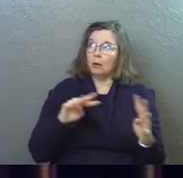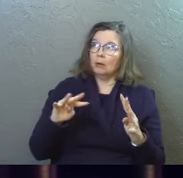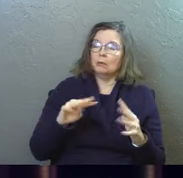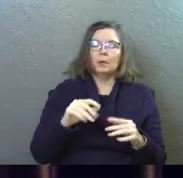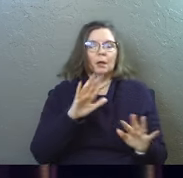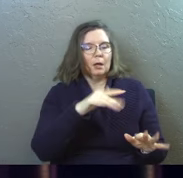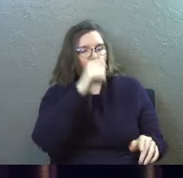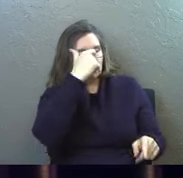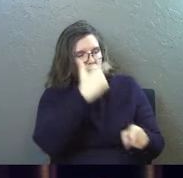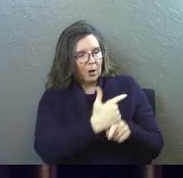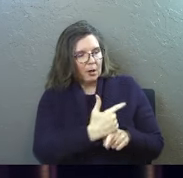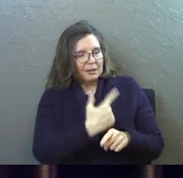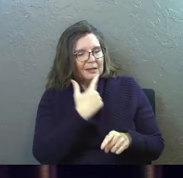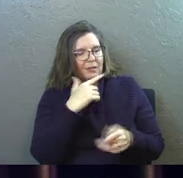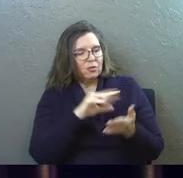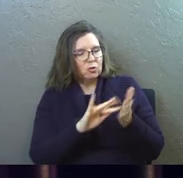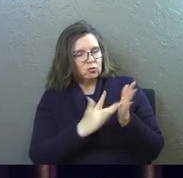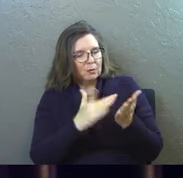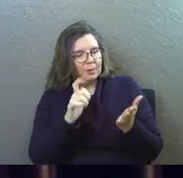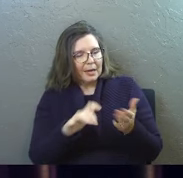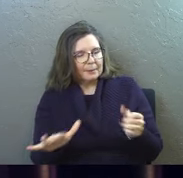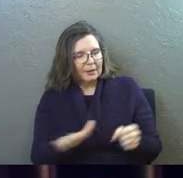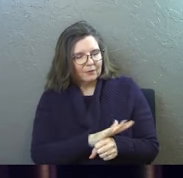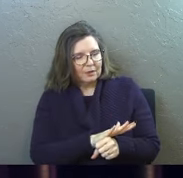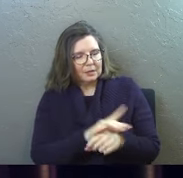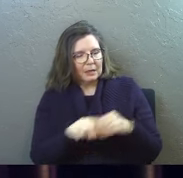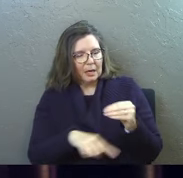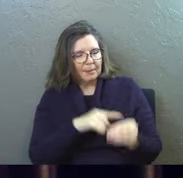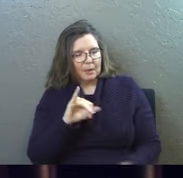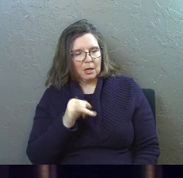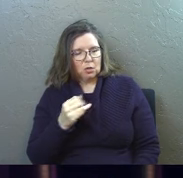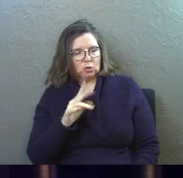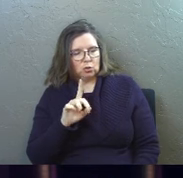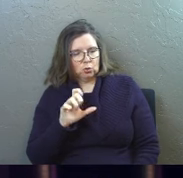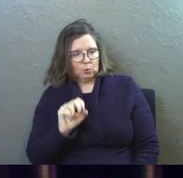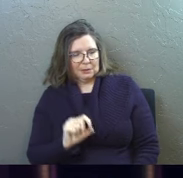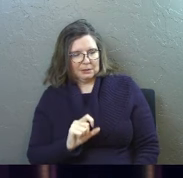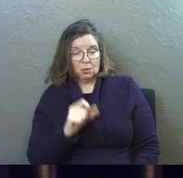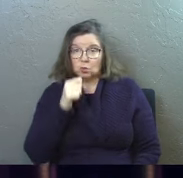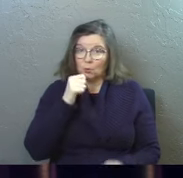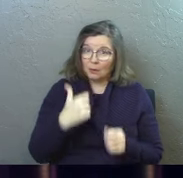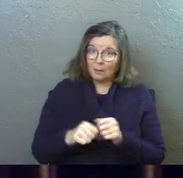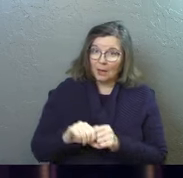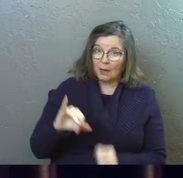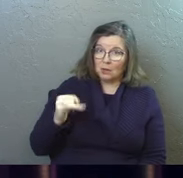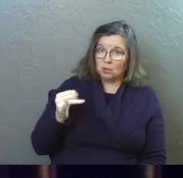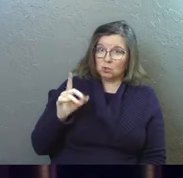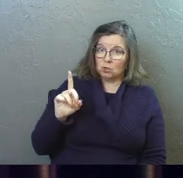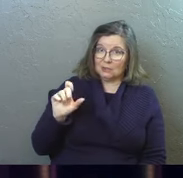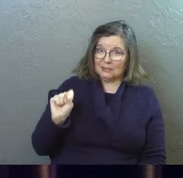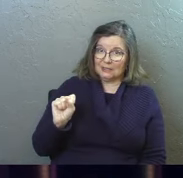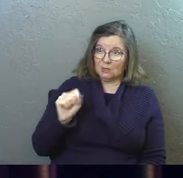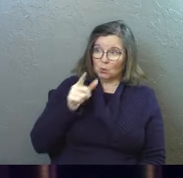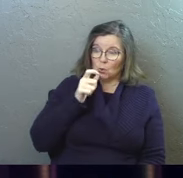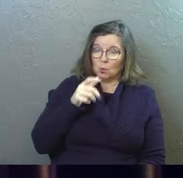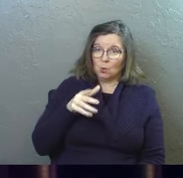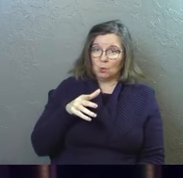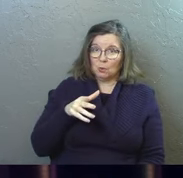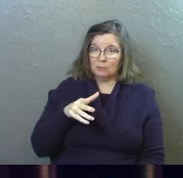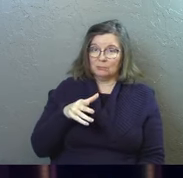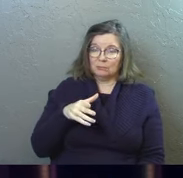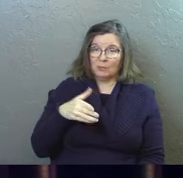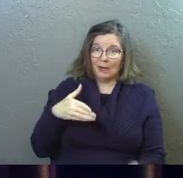Brothers, he said, the scripture had to be fulfilled concerning Judas. Do you remember him? He's the one who betrayed the Lord,